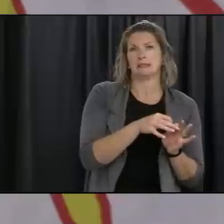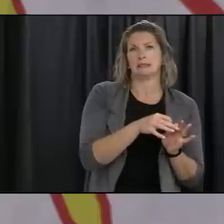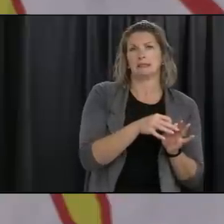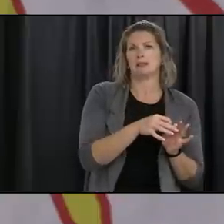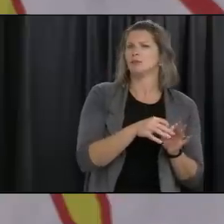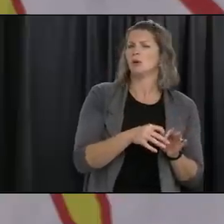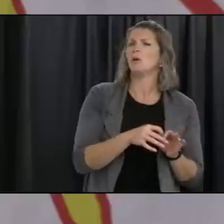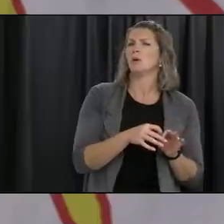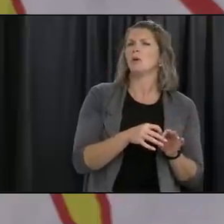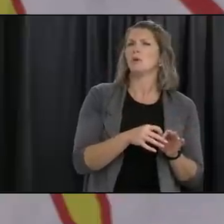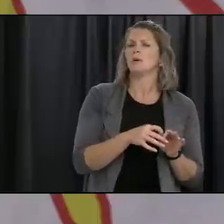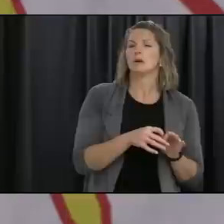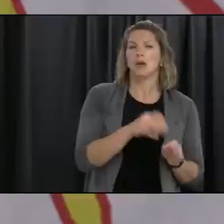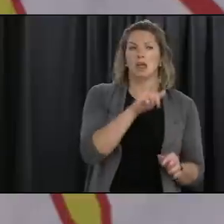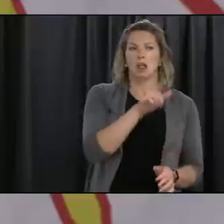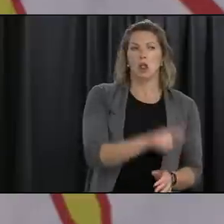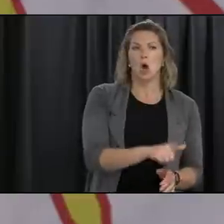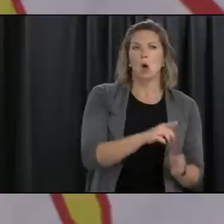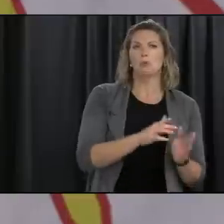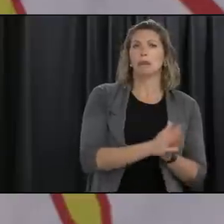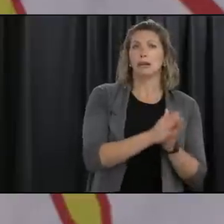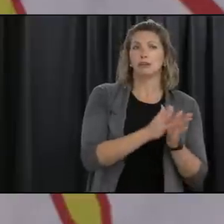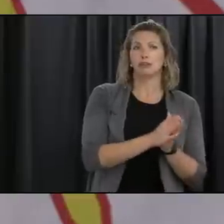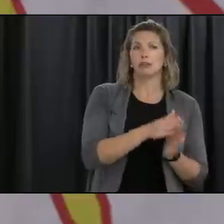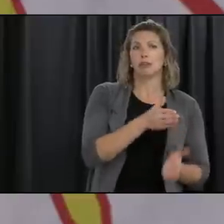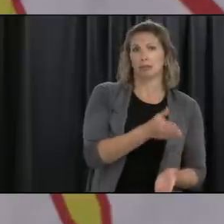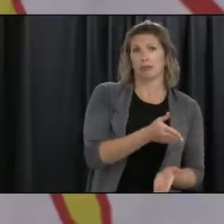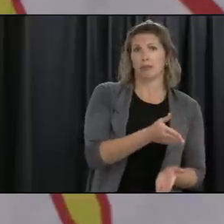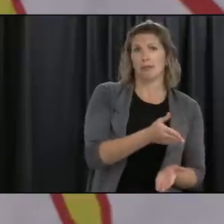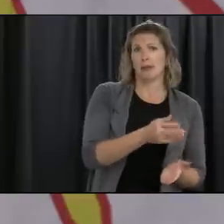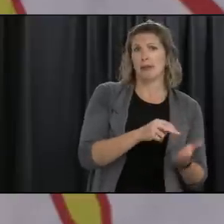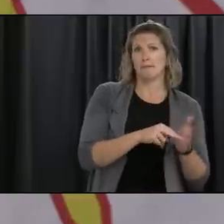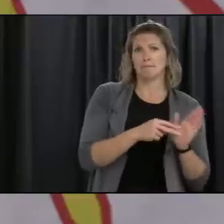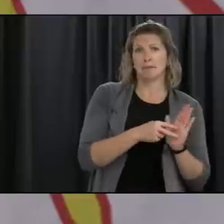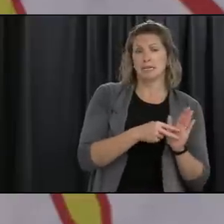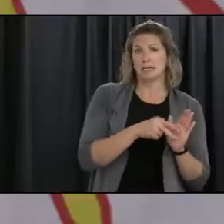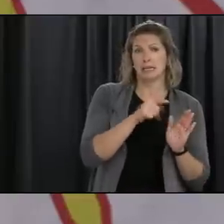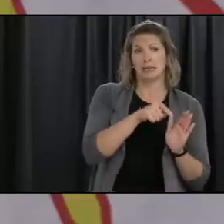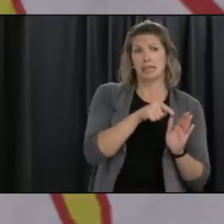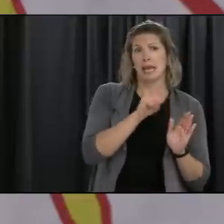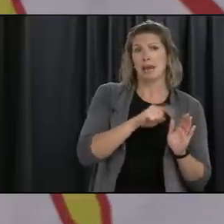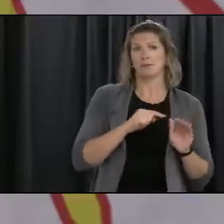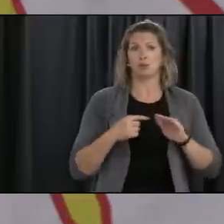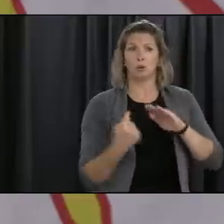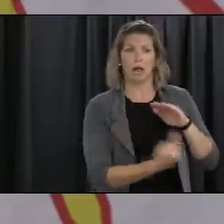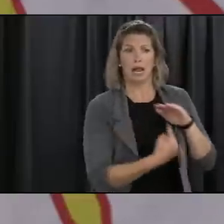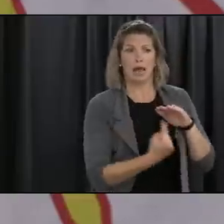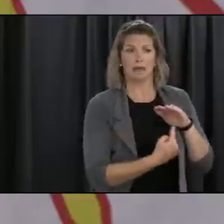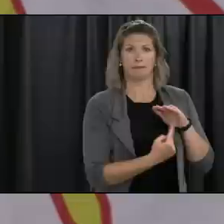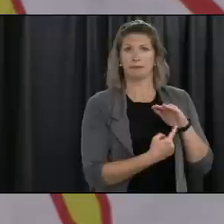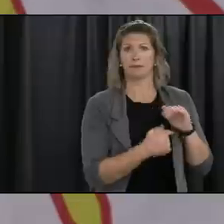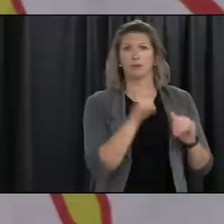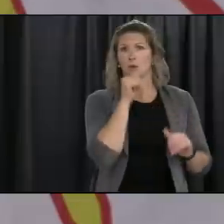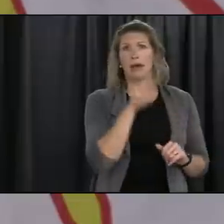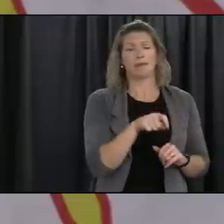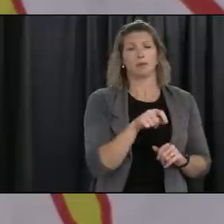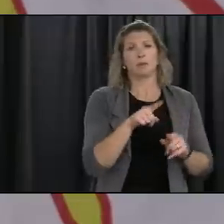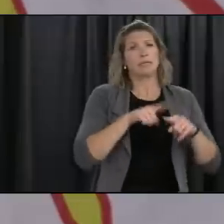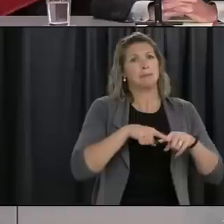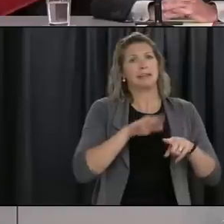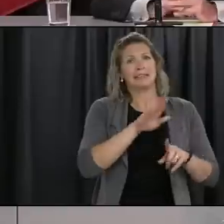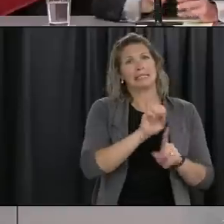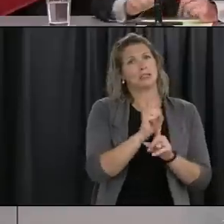and so they that they do not need to uh self-isolate and remove themselves from um society if you will